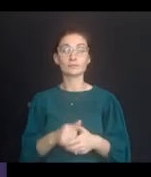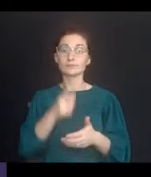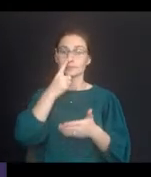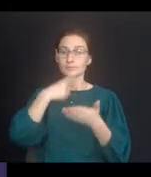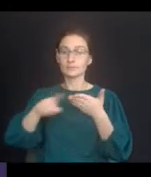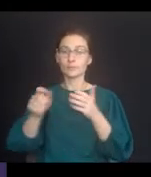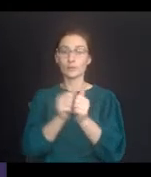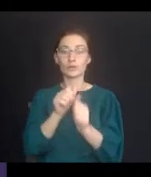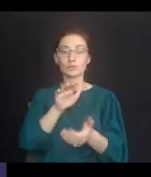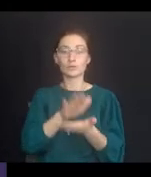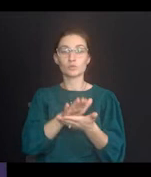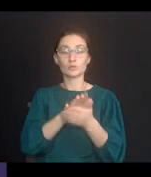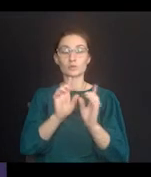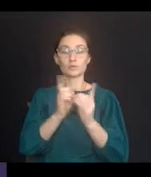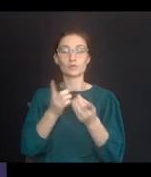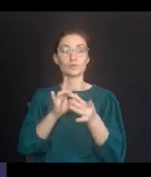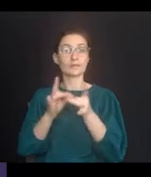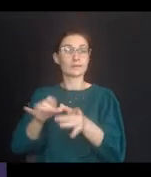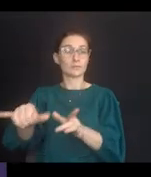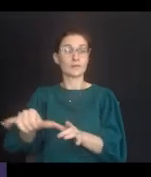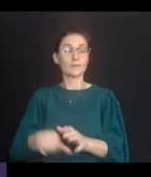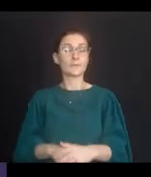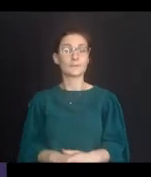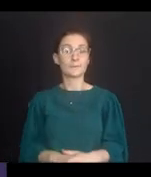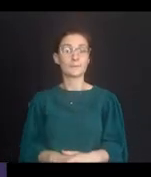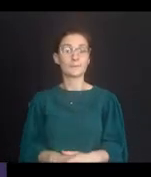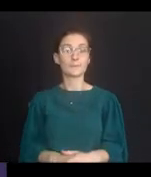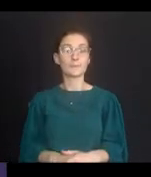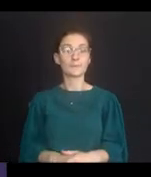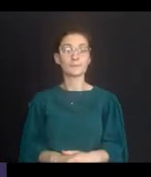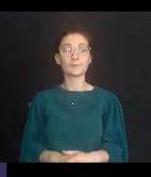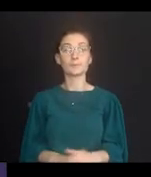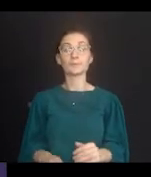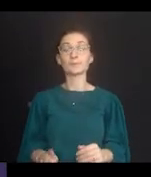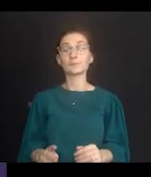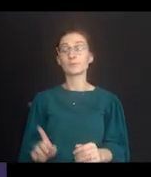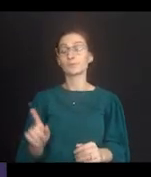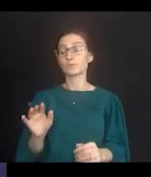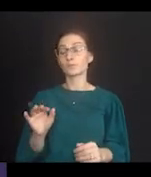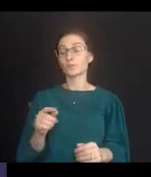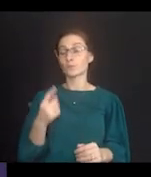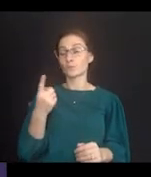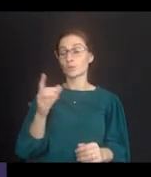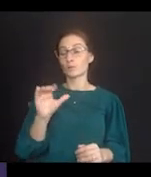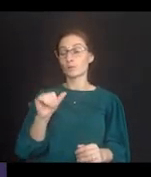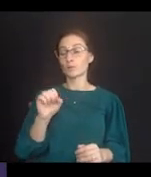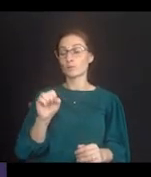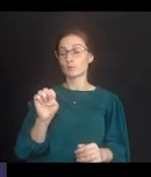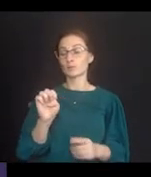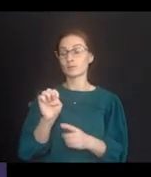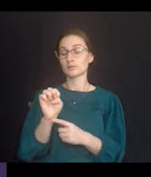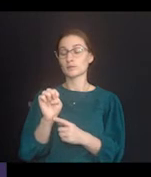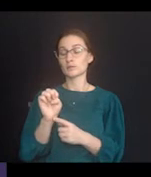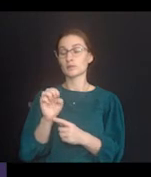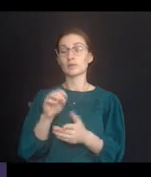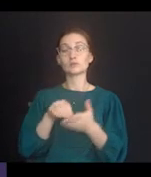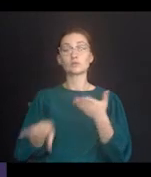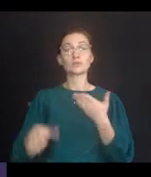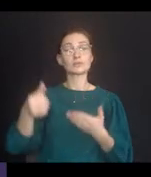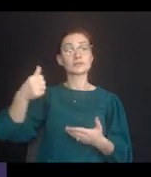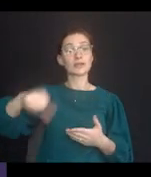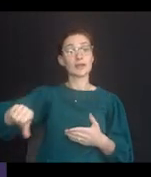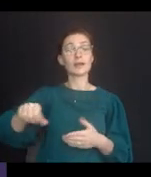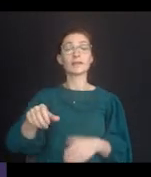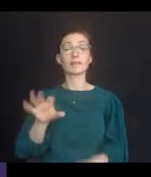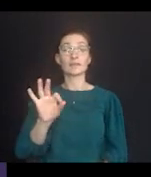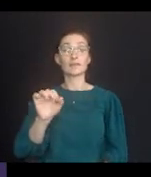so check with your school district on that. In the case of a student who is being denied